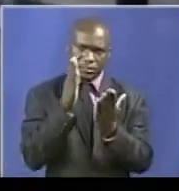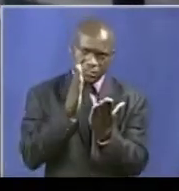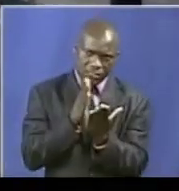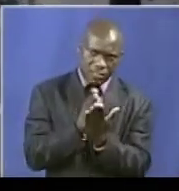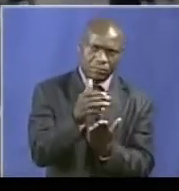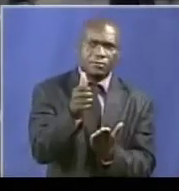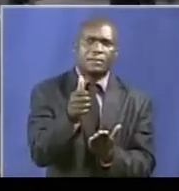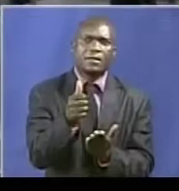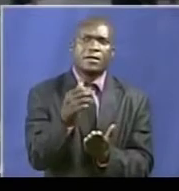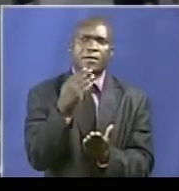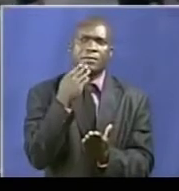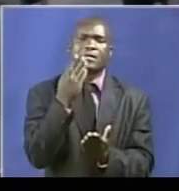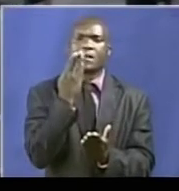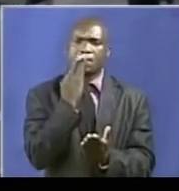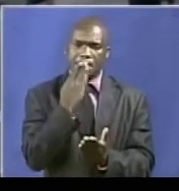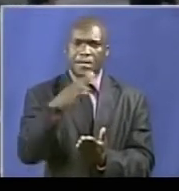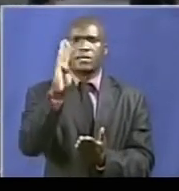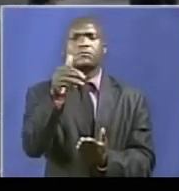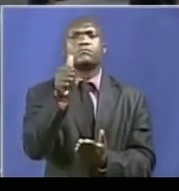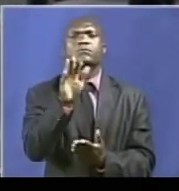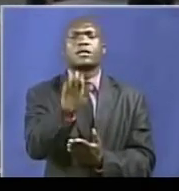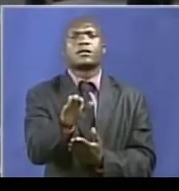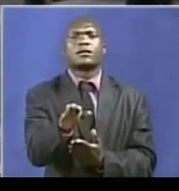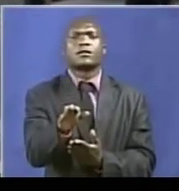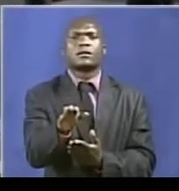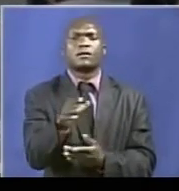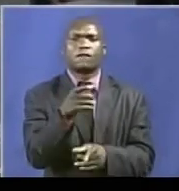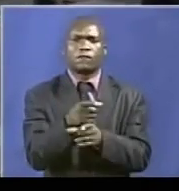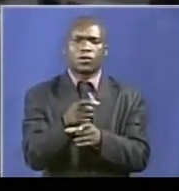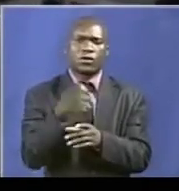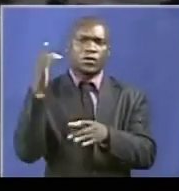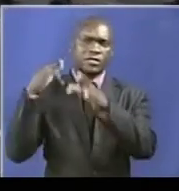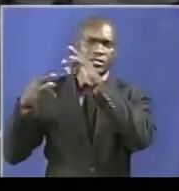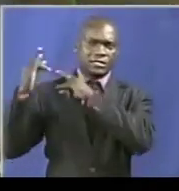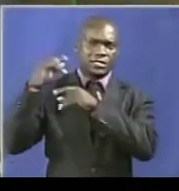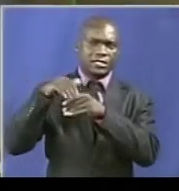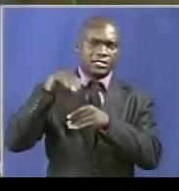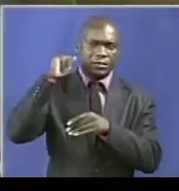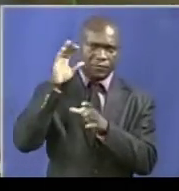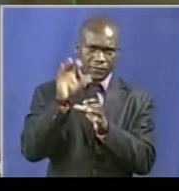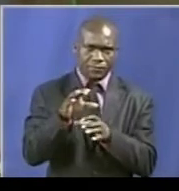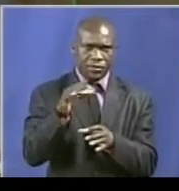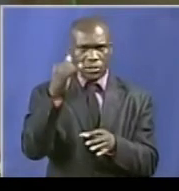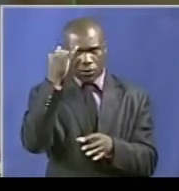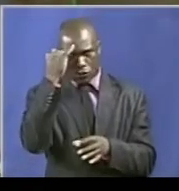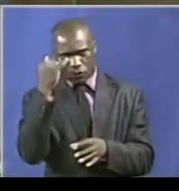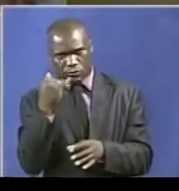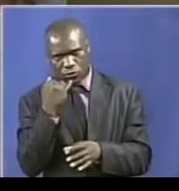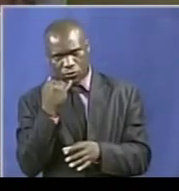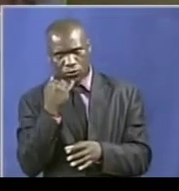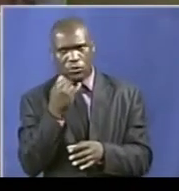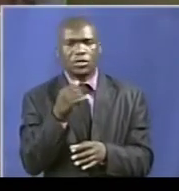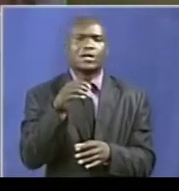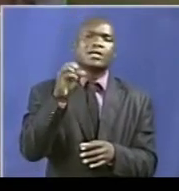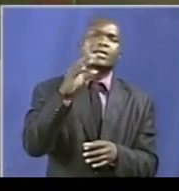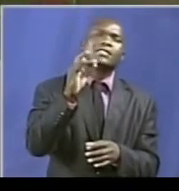It is the best thing that has happened this year in the history of the party. Dr. Joyce Mjuru and Comrade's